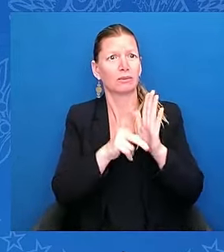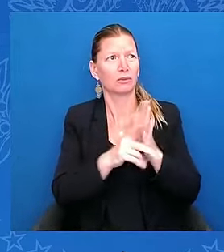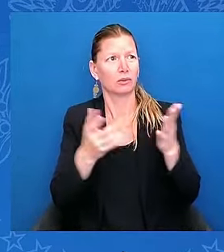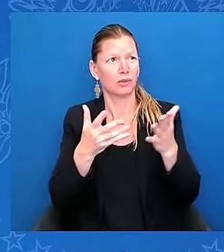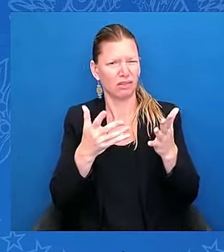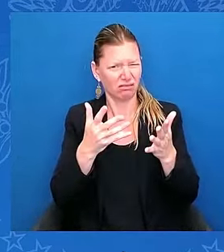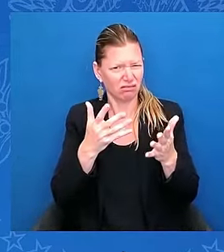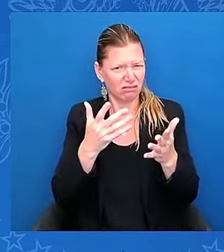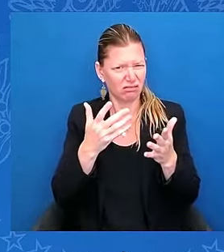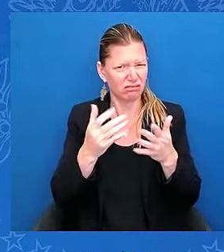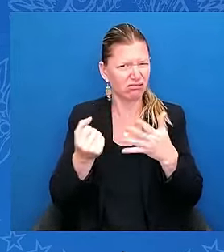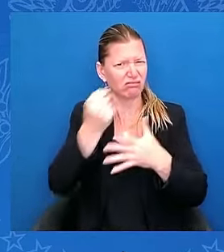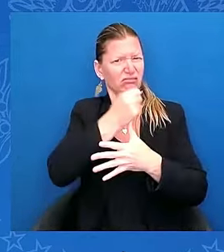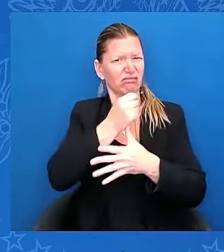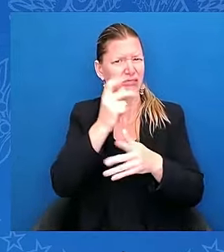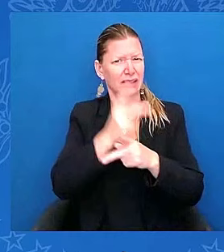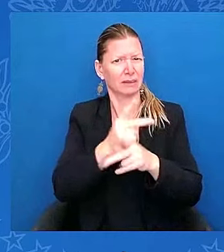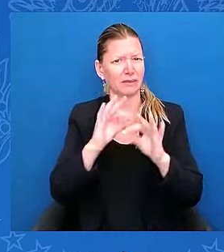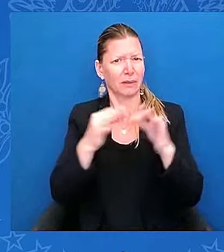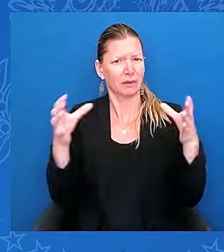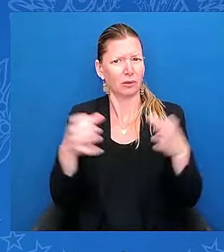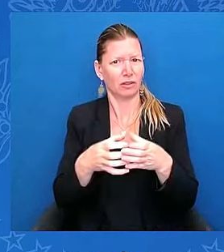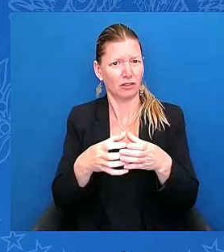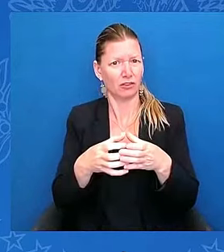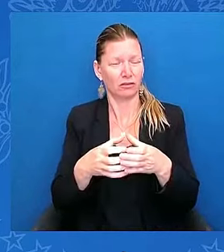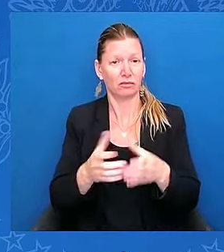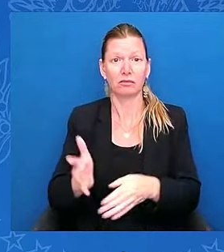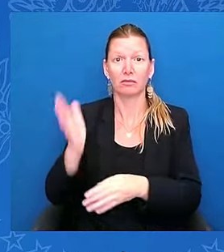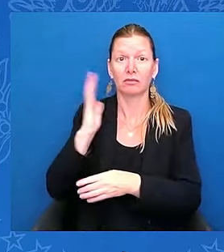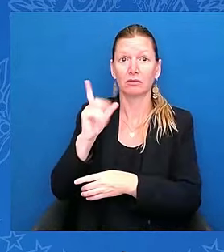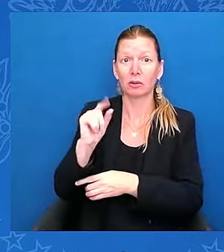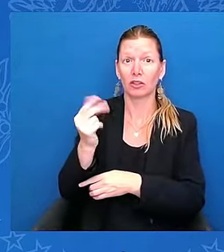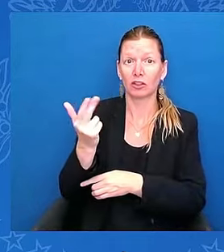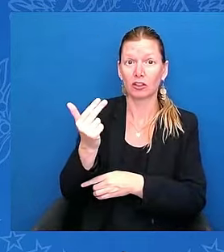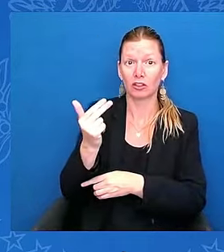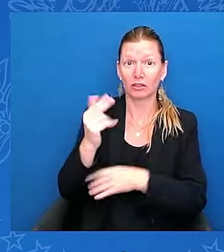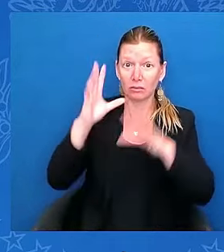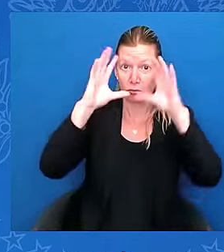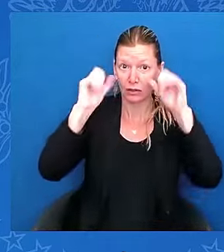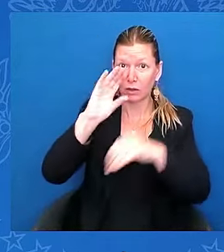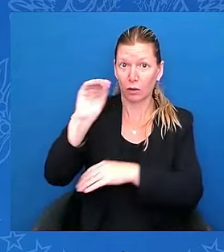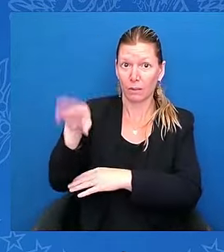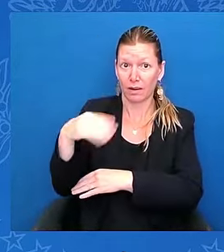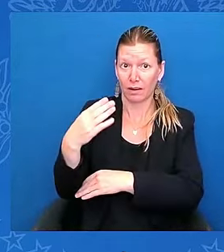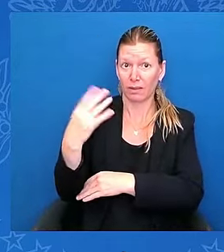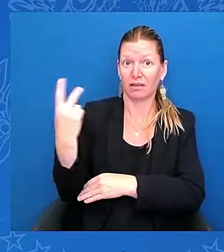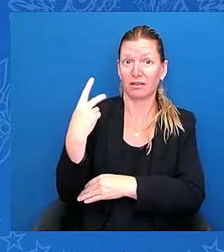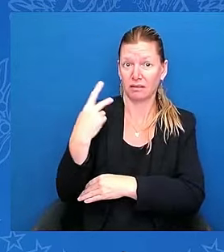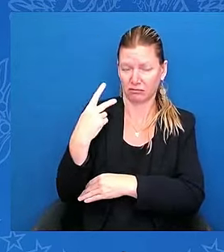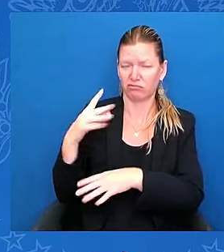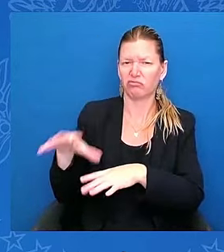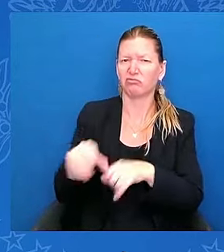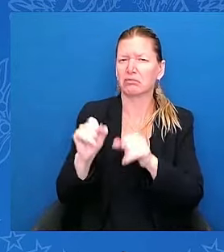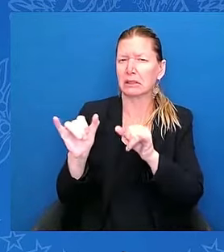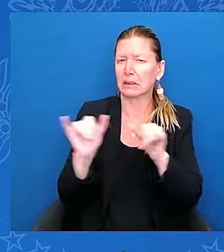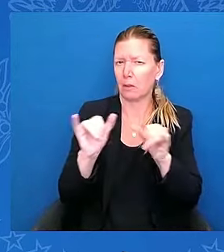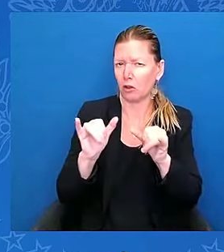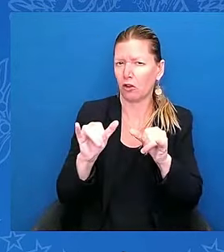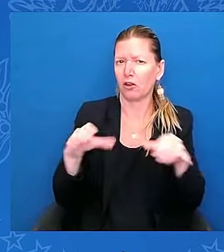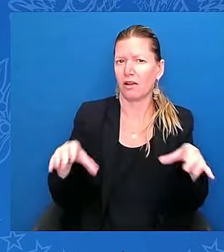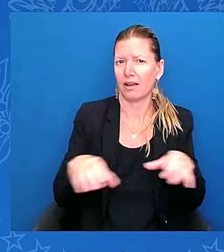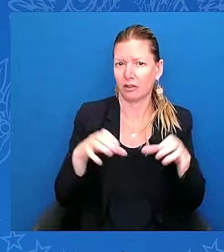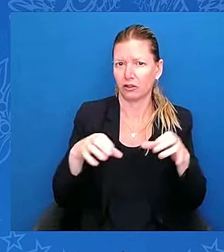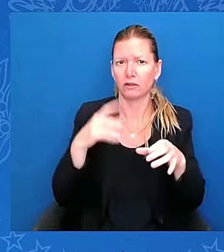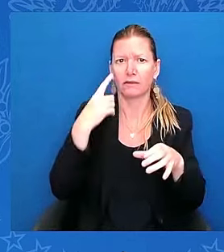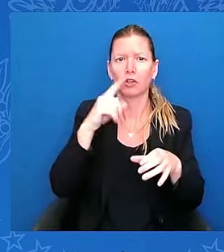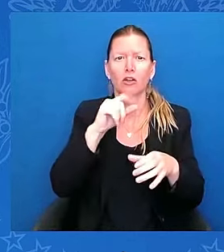Obama and I took a similar action that allowed undocumented spouses and children of America's servicemen to stay together while they apply for